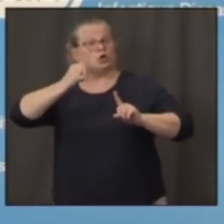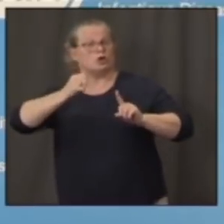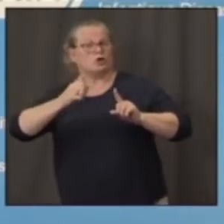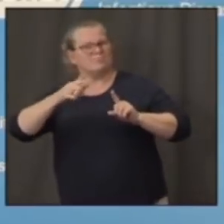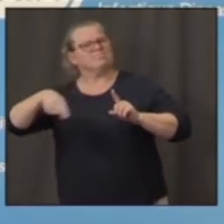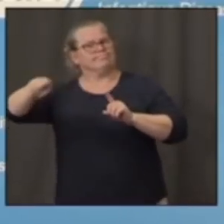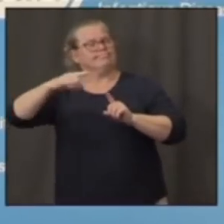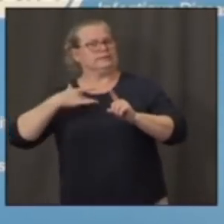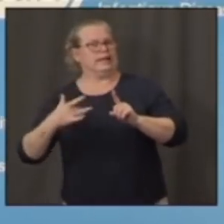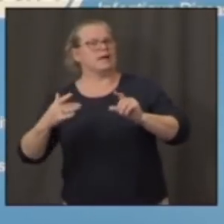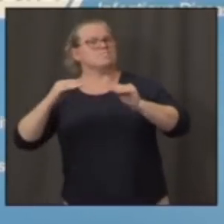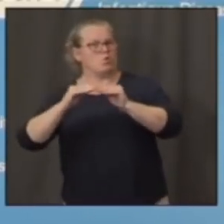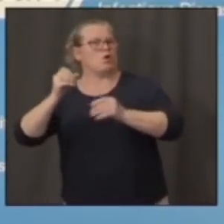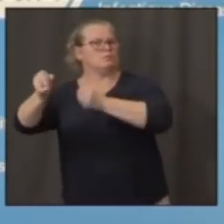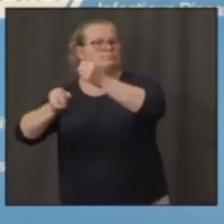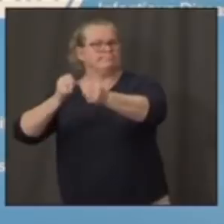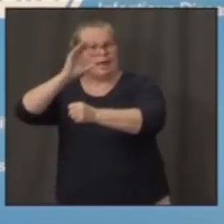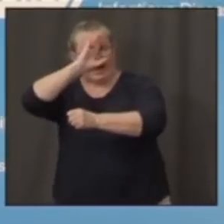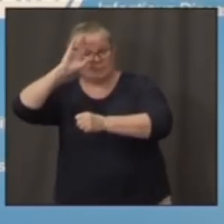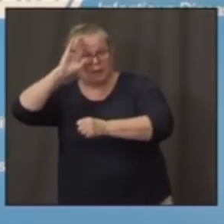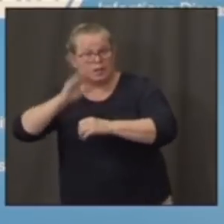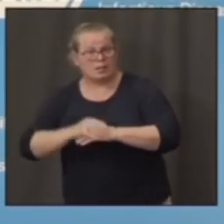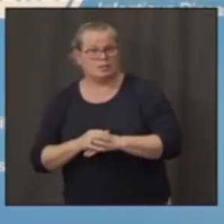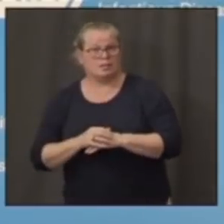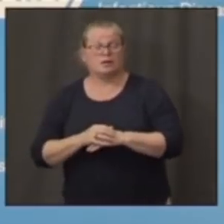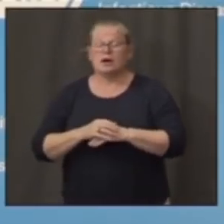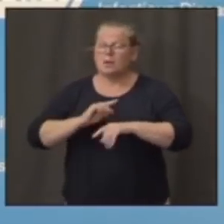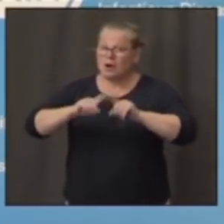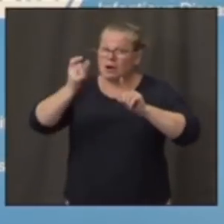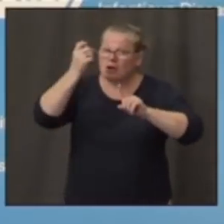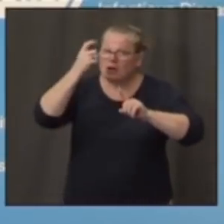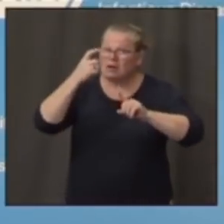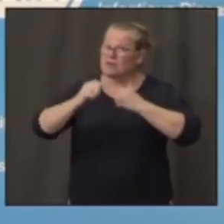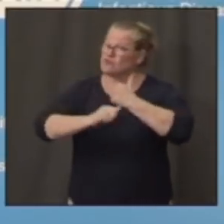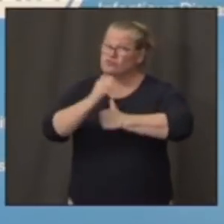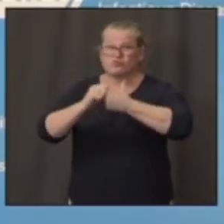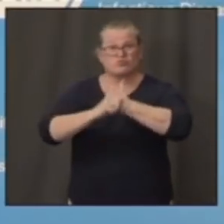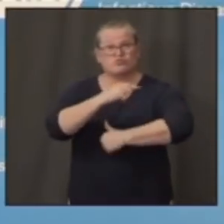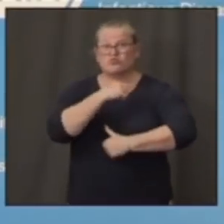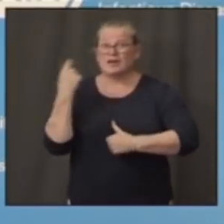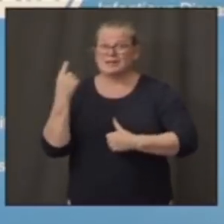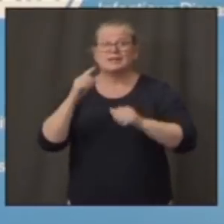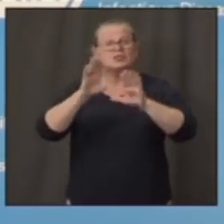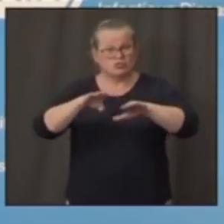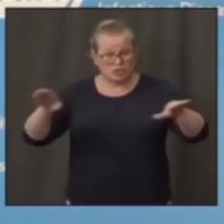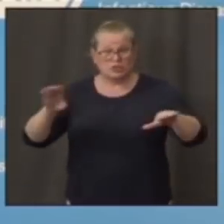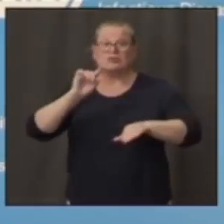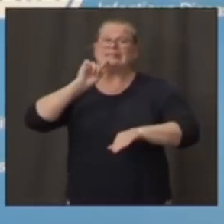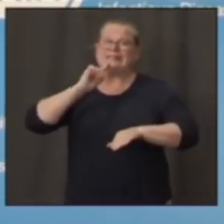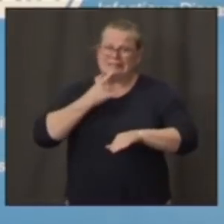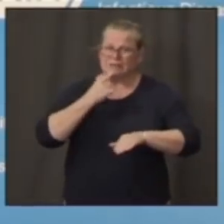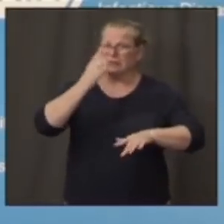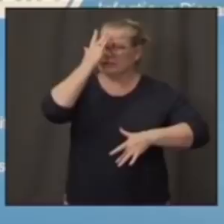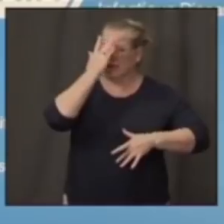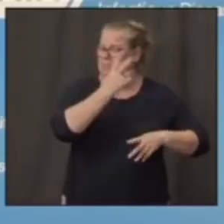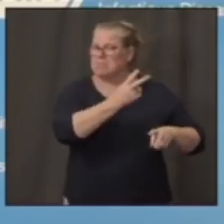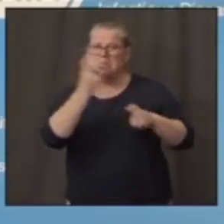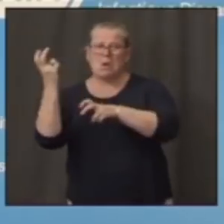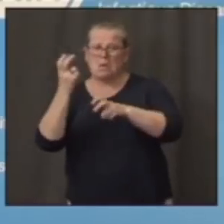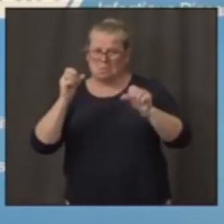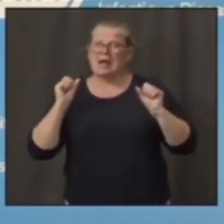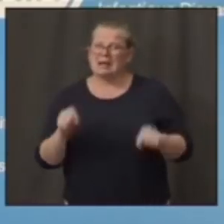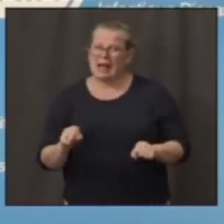there still is a risk. Children can get seriously ill. It's a rare event, but it is not zero,